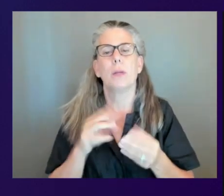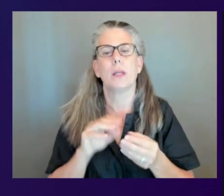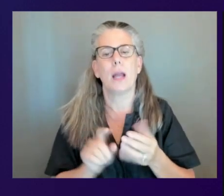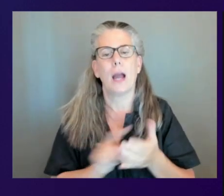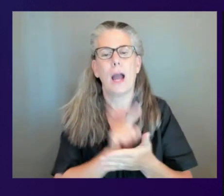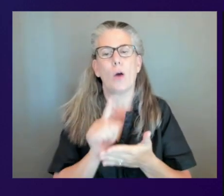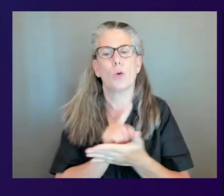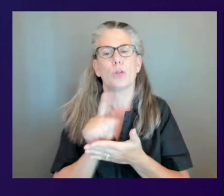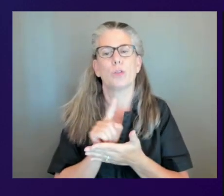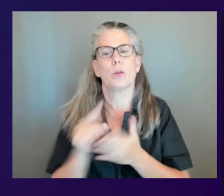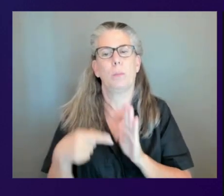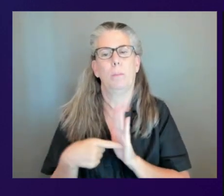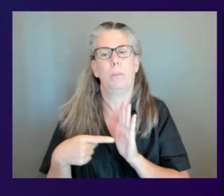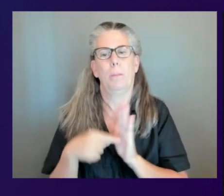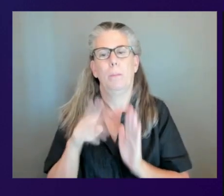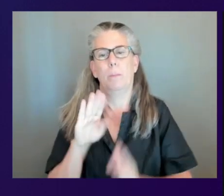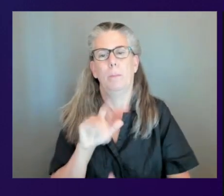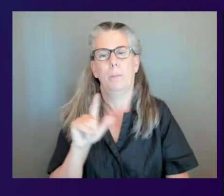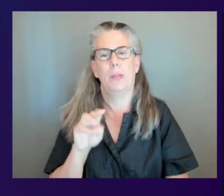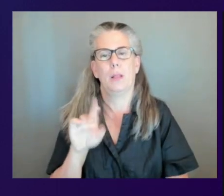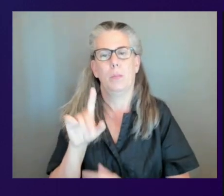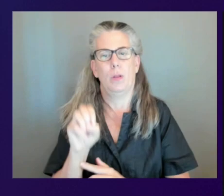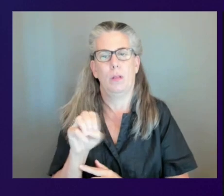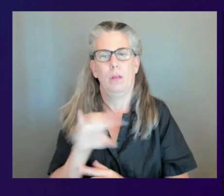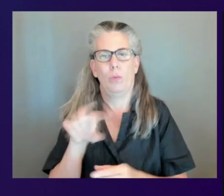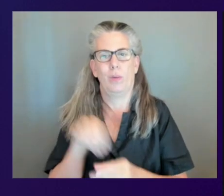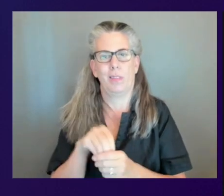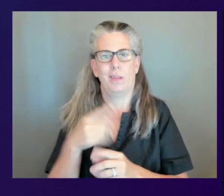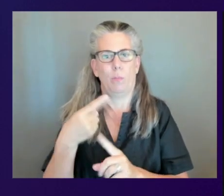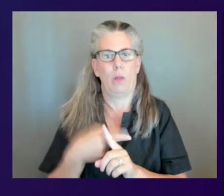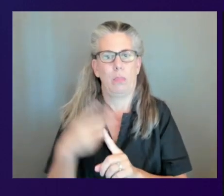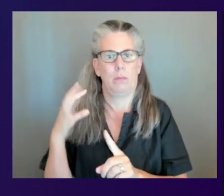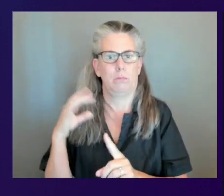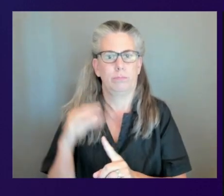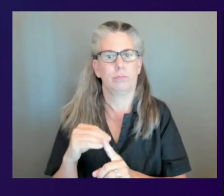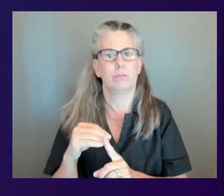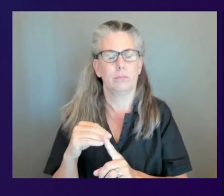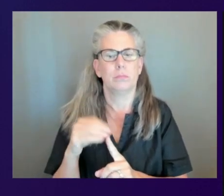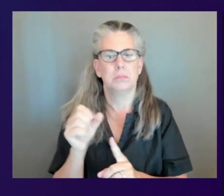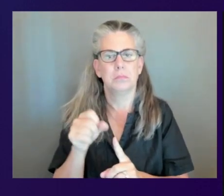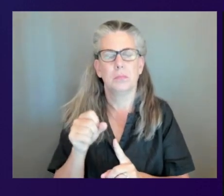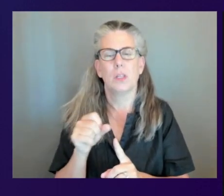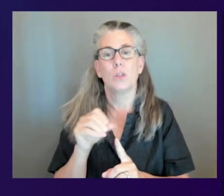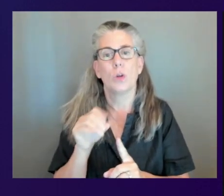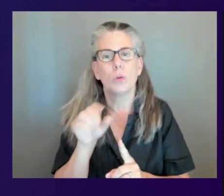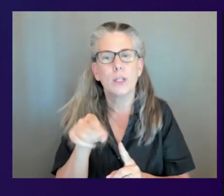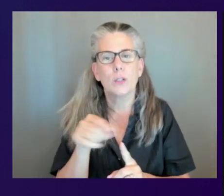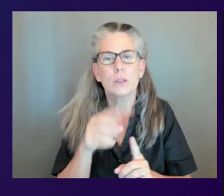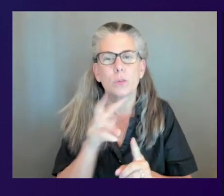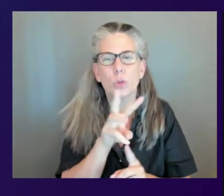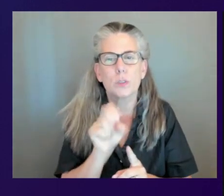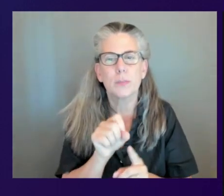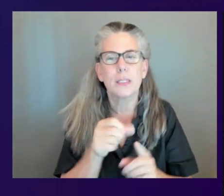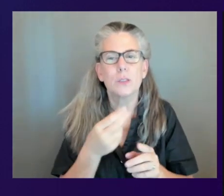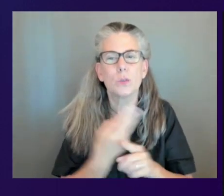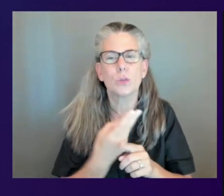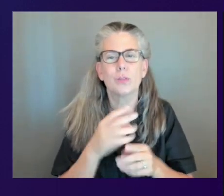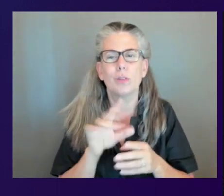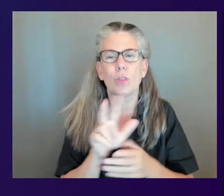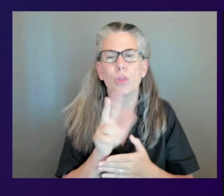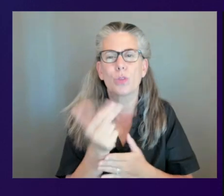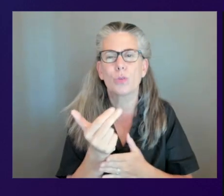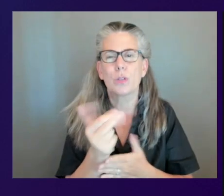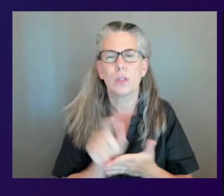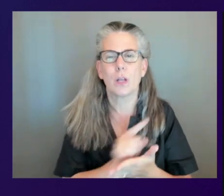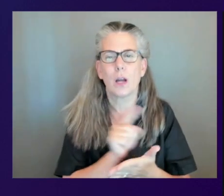many hours did i use the workspace in the month i have for this specific workspace here it says i used it 13 hours the usage threshold so that's